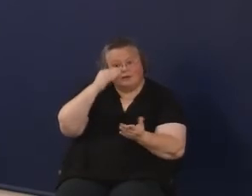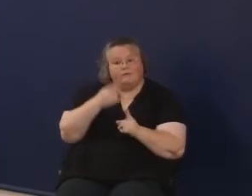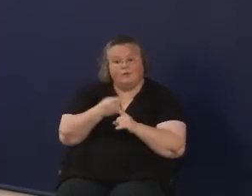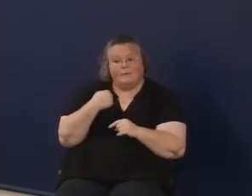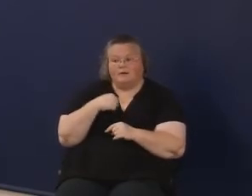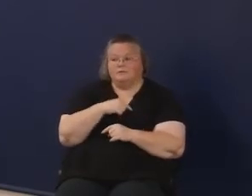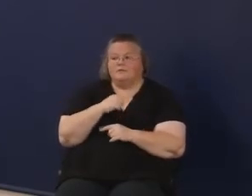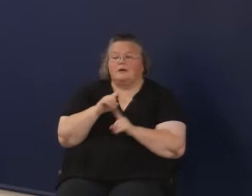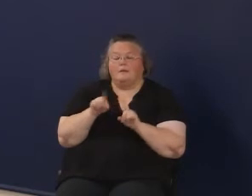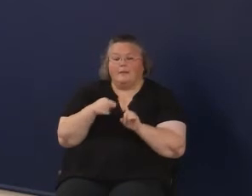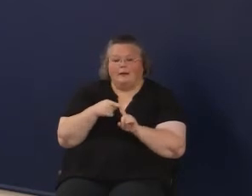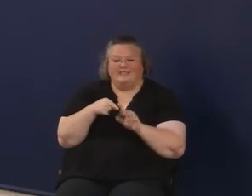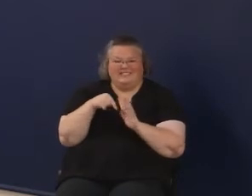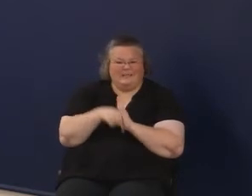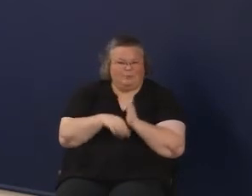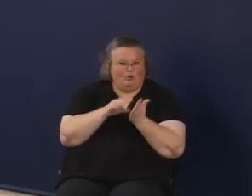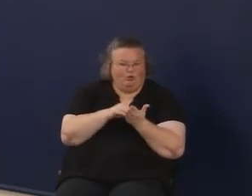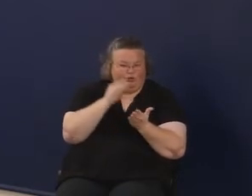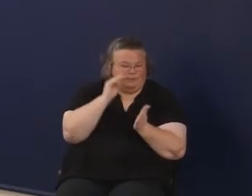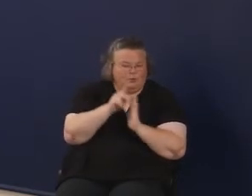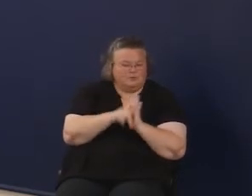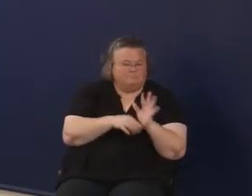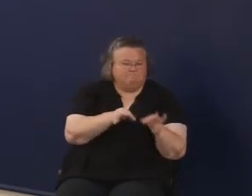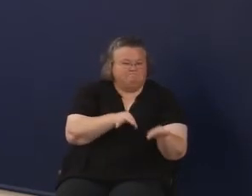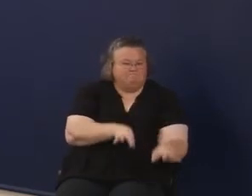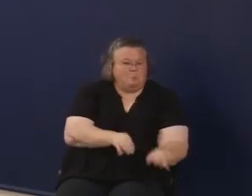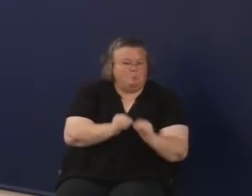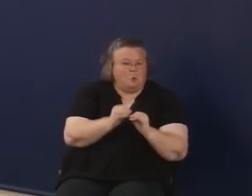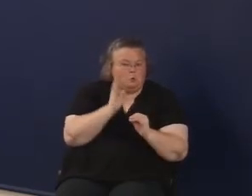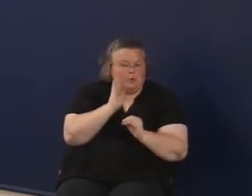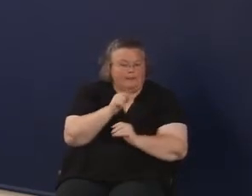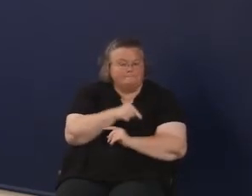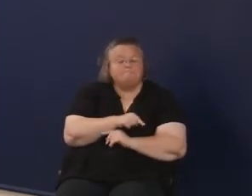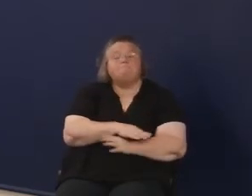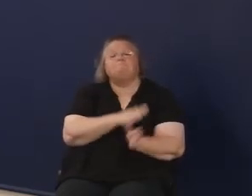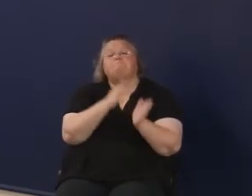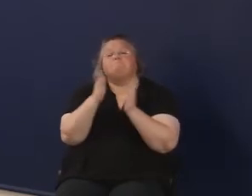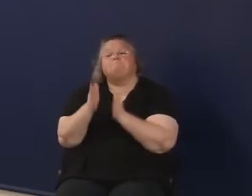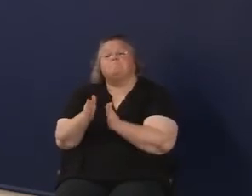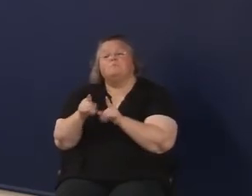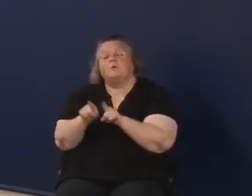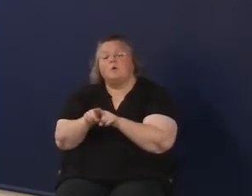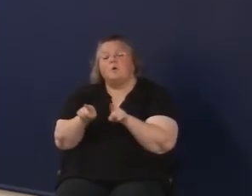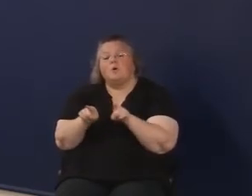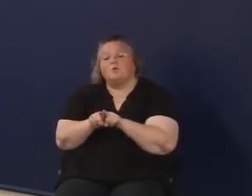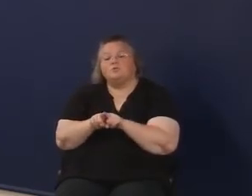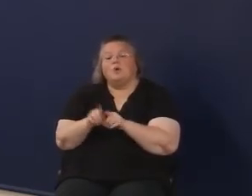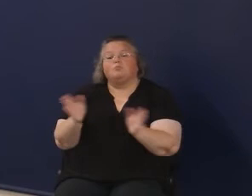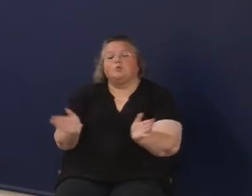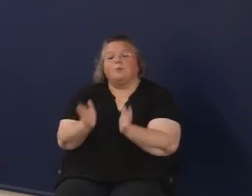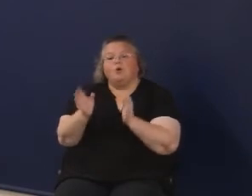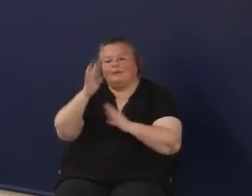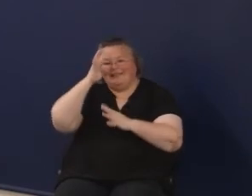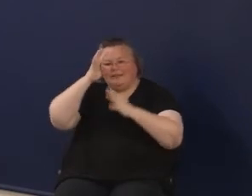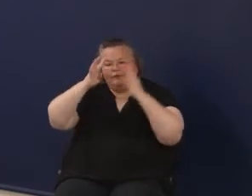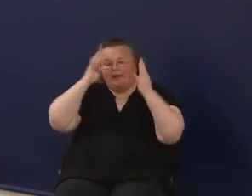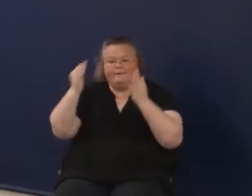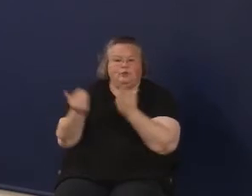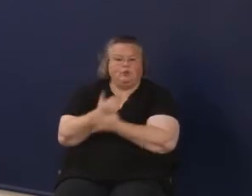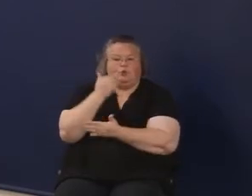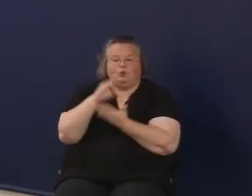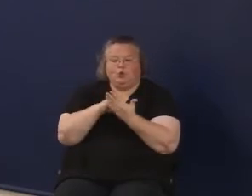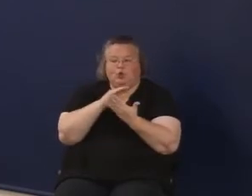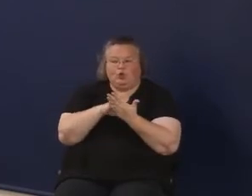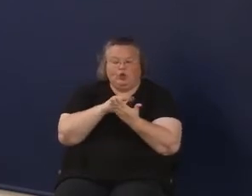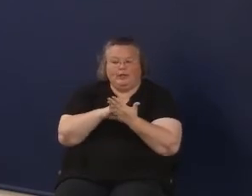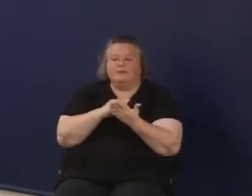deeper learning principles, which I'll talk a little bit about in just a moment. We also promote innovative learning practices by